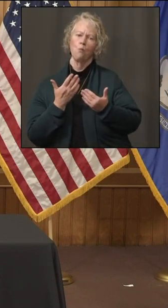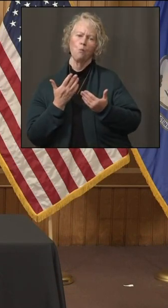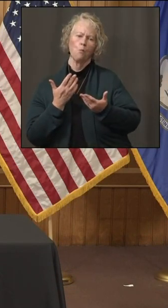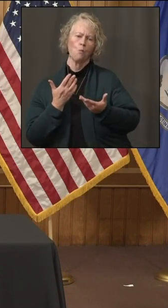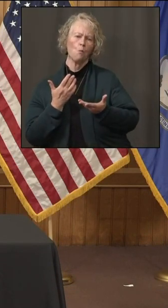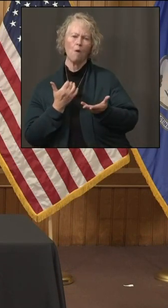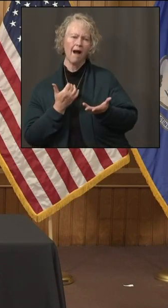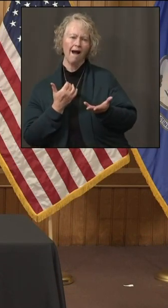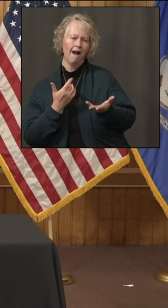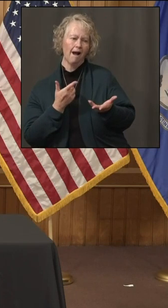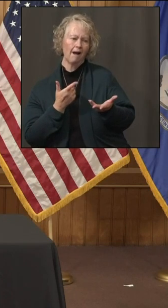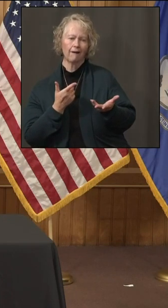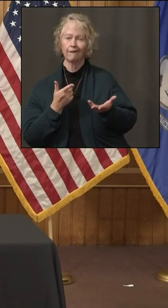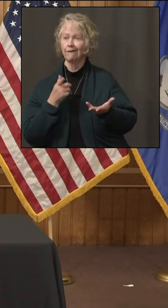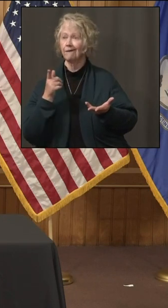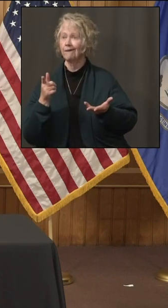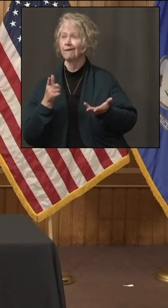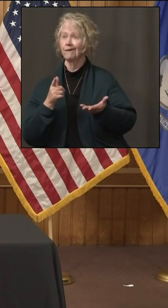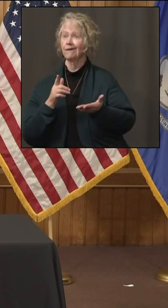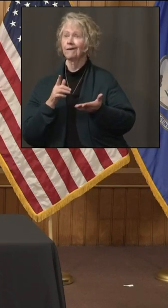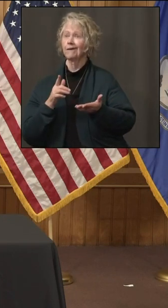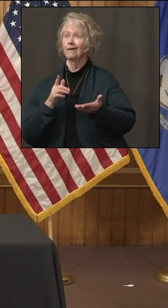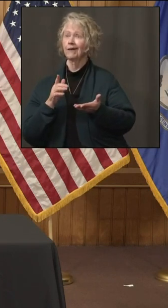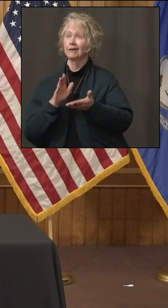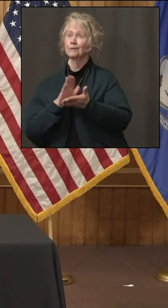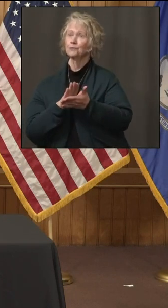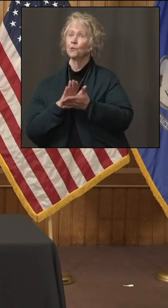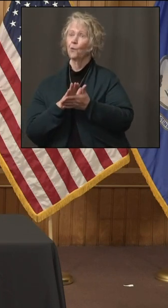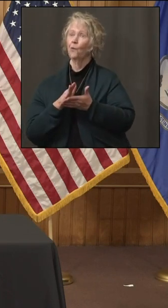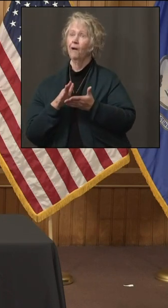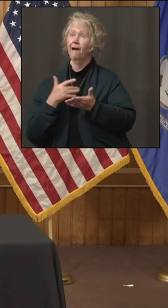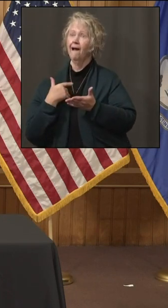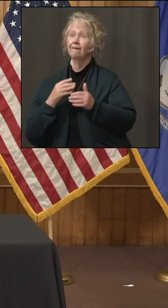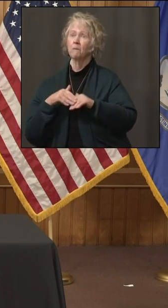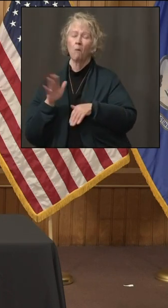classrooms, which obviously usually have many more than 10 children in them?